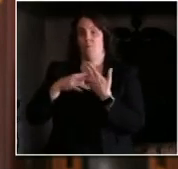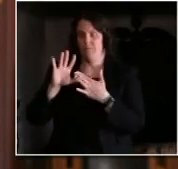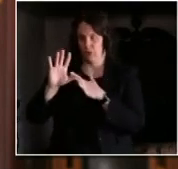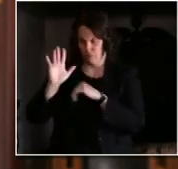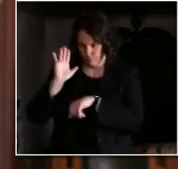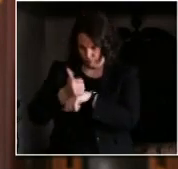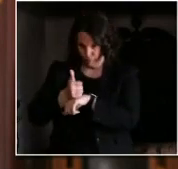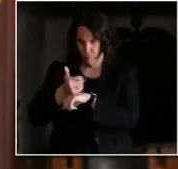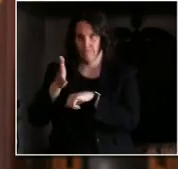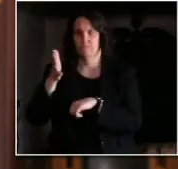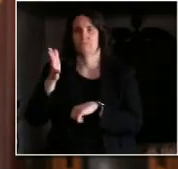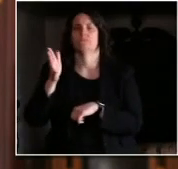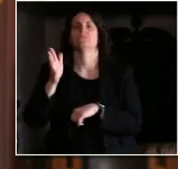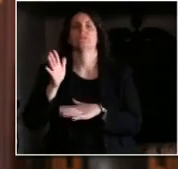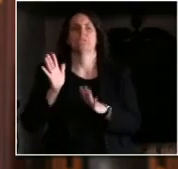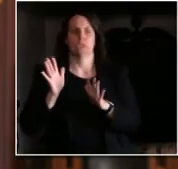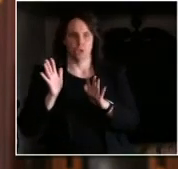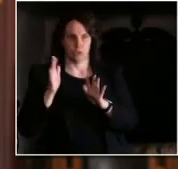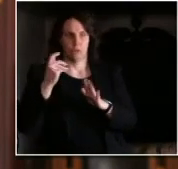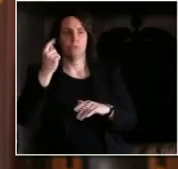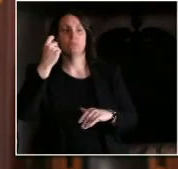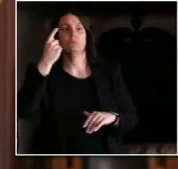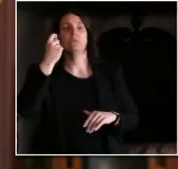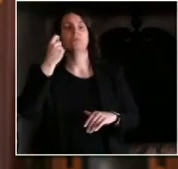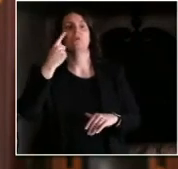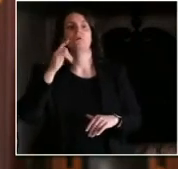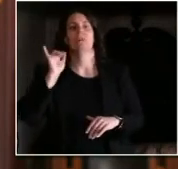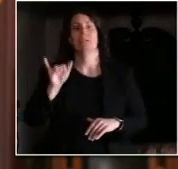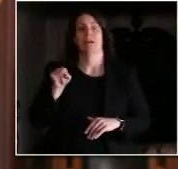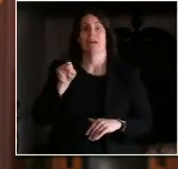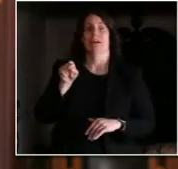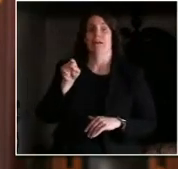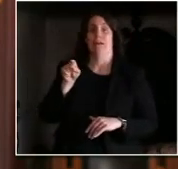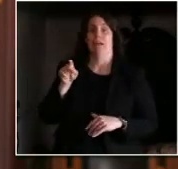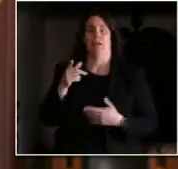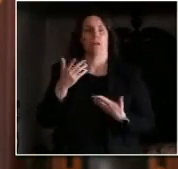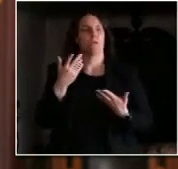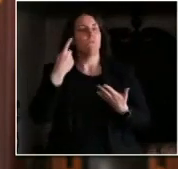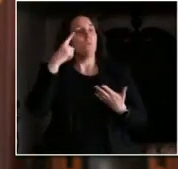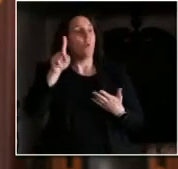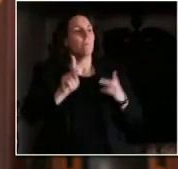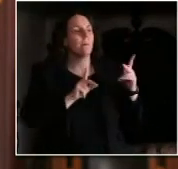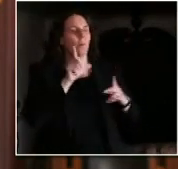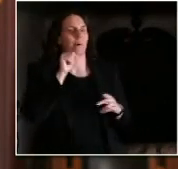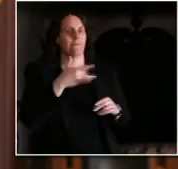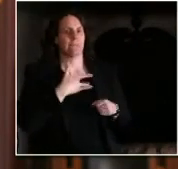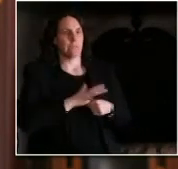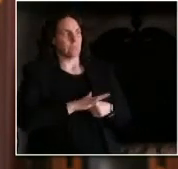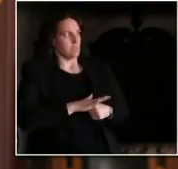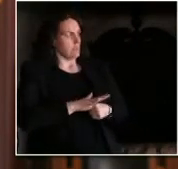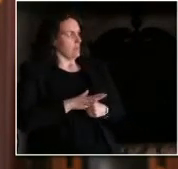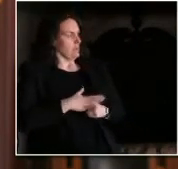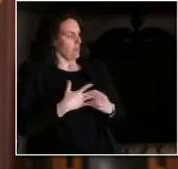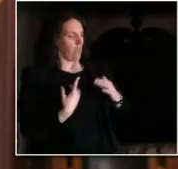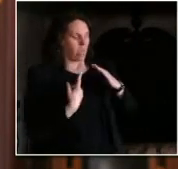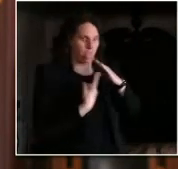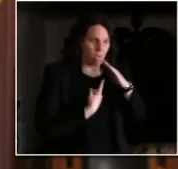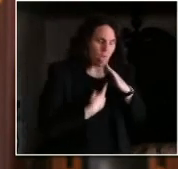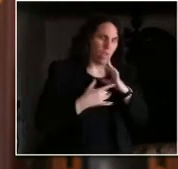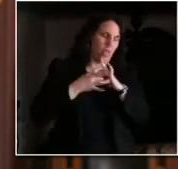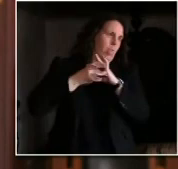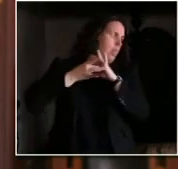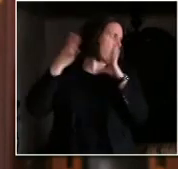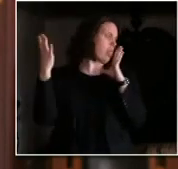understand that the stress and the isolation from this pandemic and the need to be safer at home